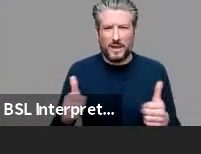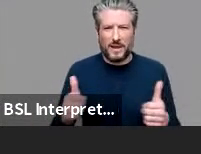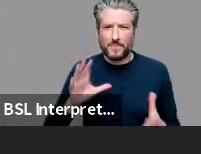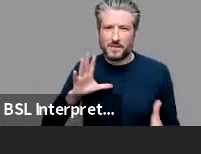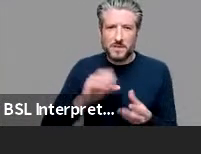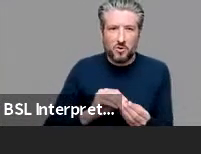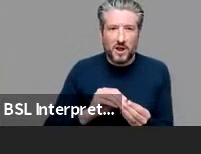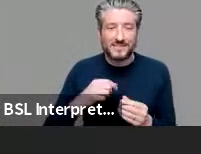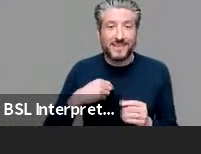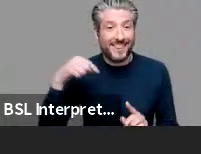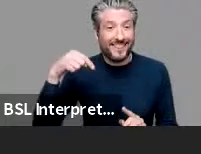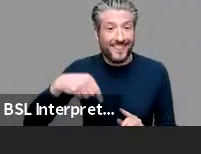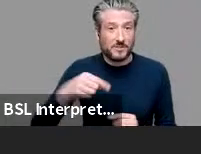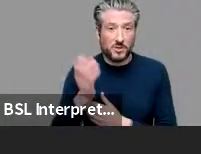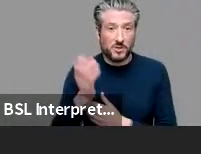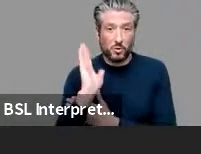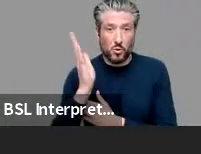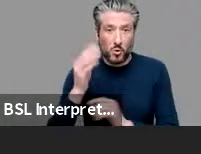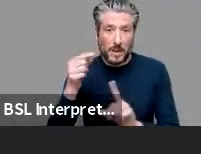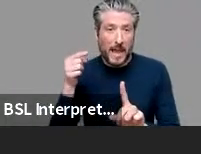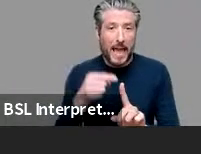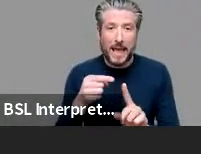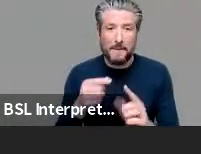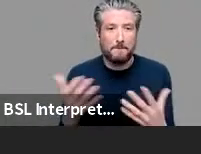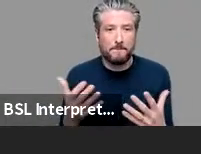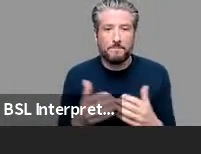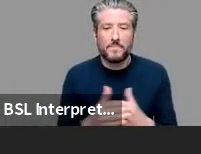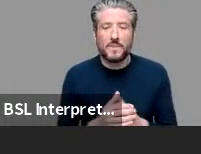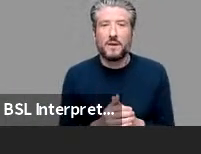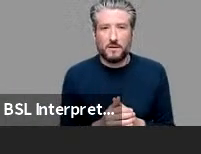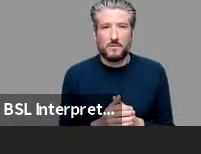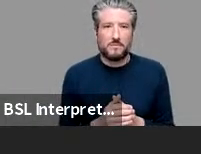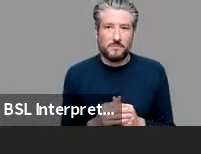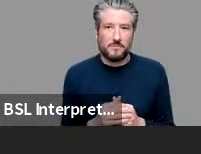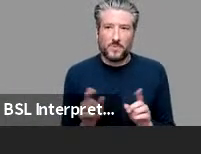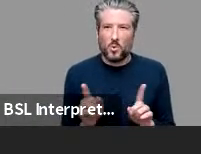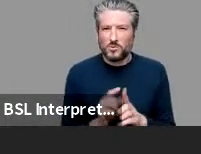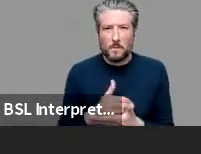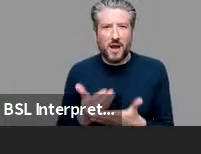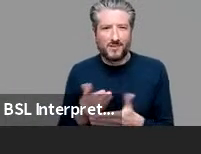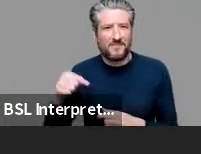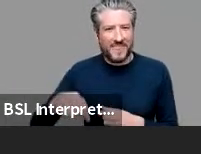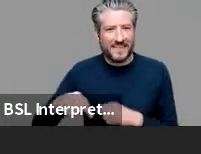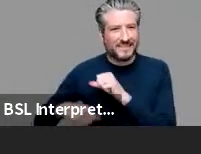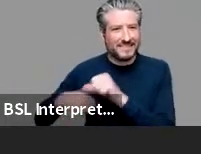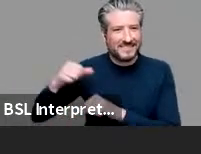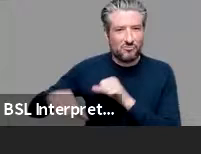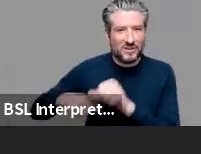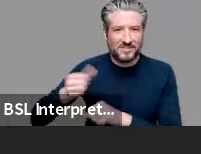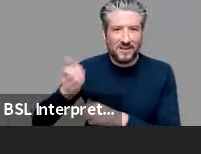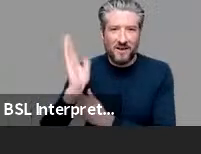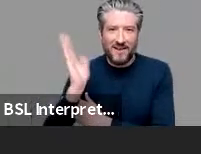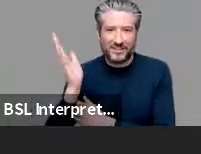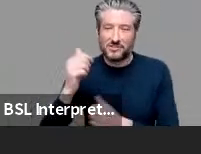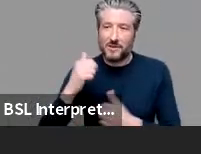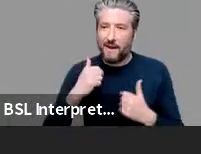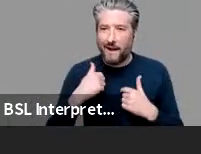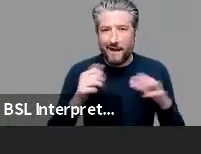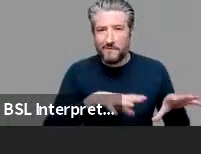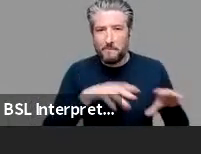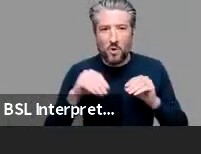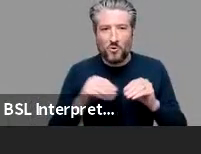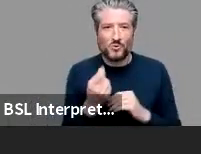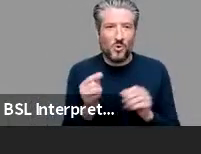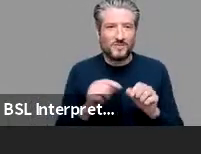of this talk in terms of structure and use the topic of this series i've borrowed and adapted david adger's slide david spoke last